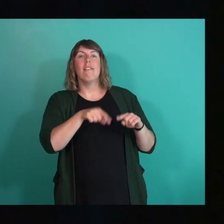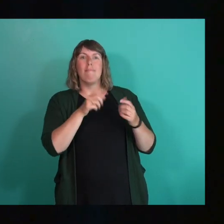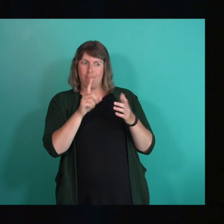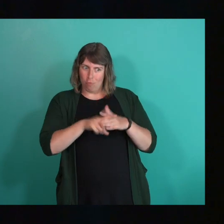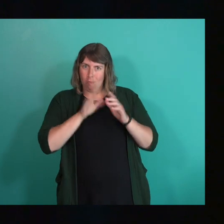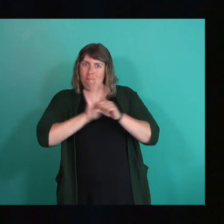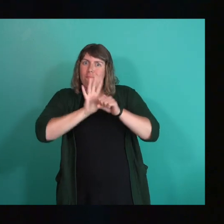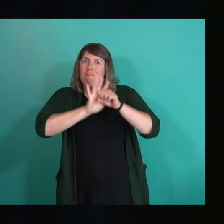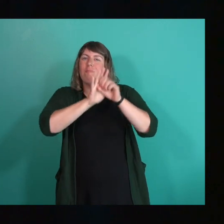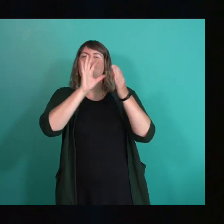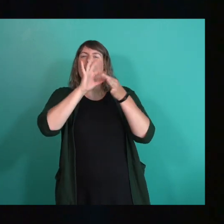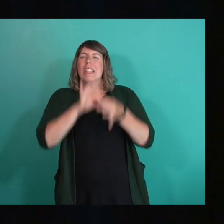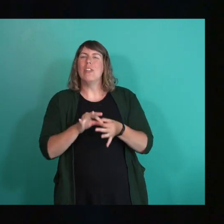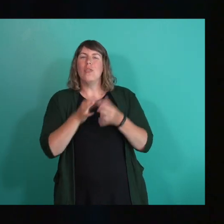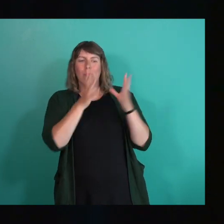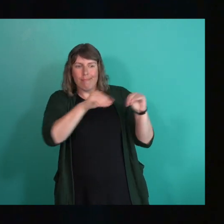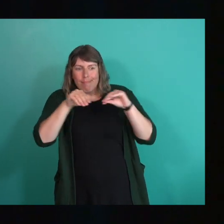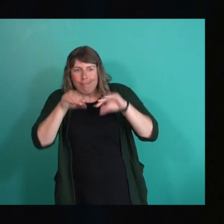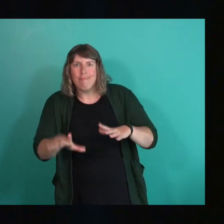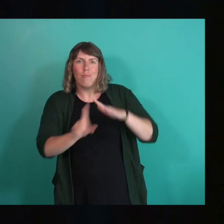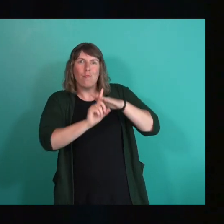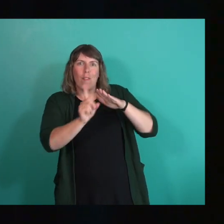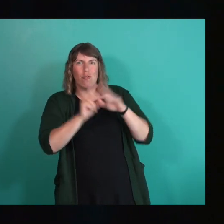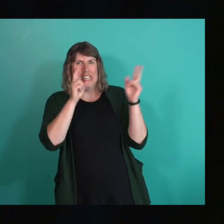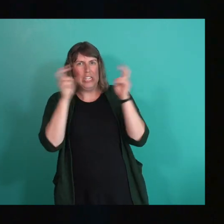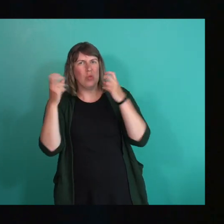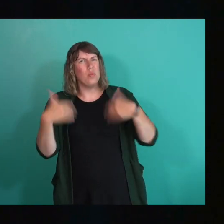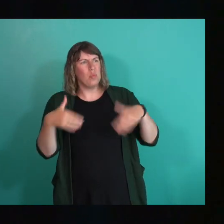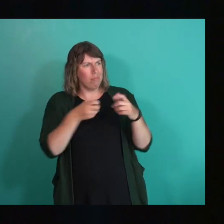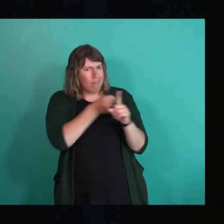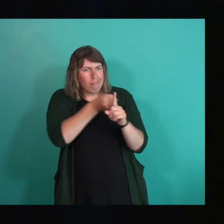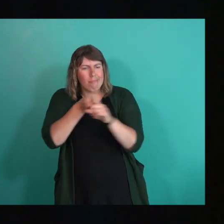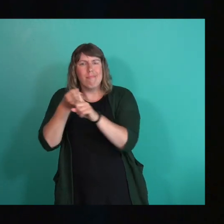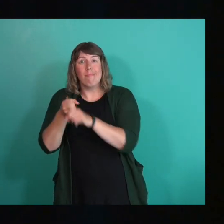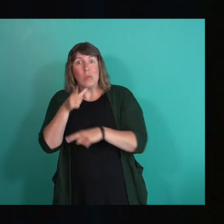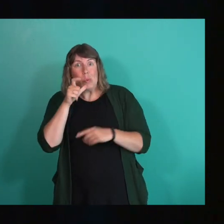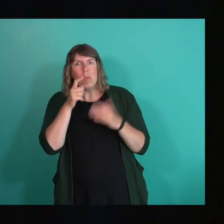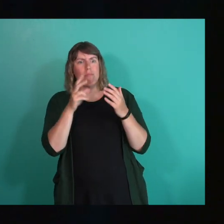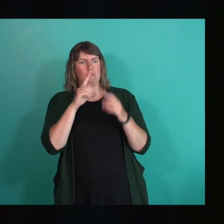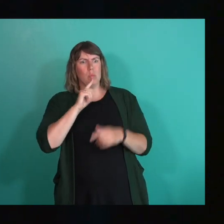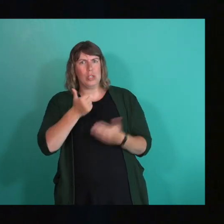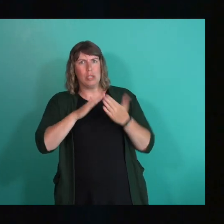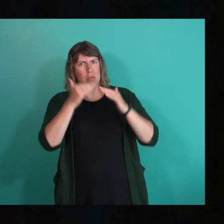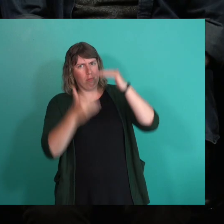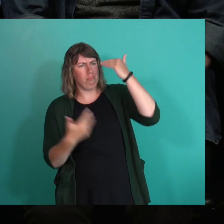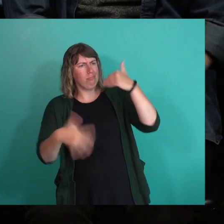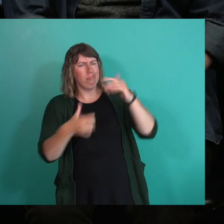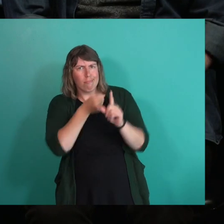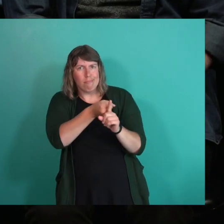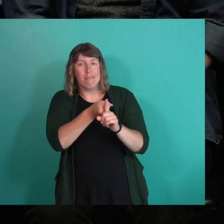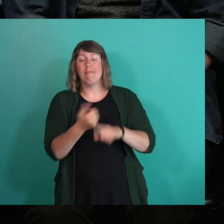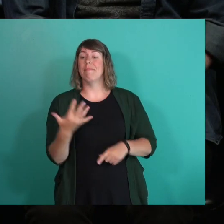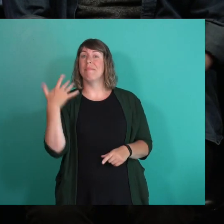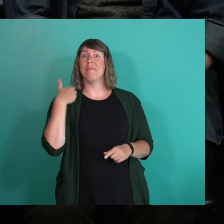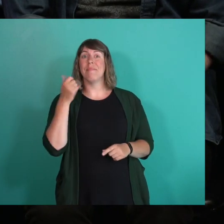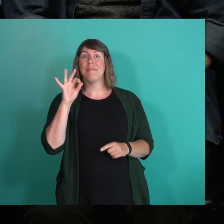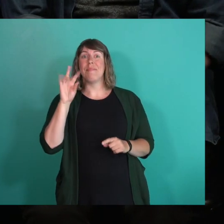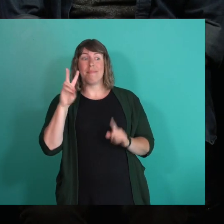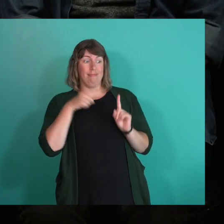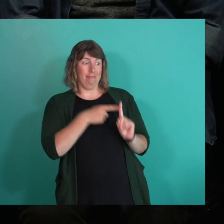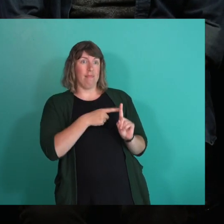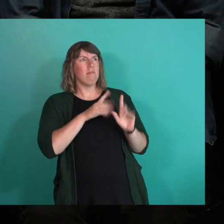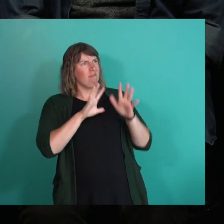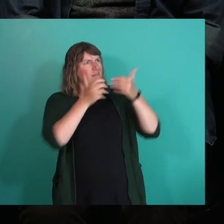advocacy work on immigration and refugee issues that impact LGBTQ plus people. In 1992, Chris